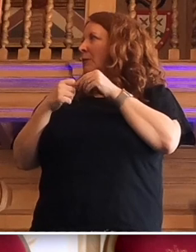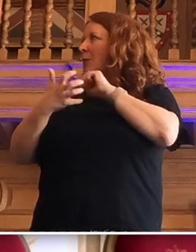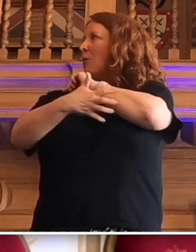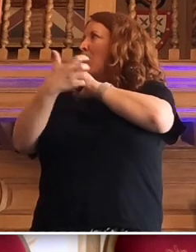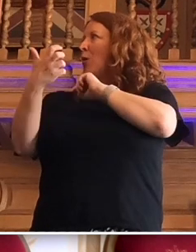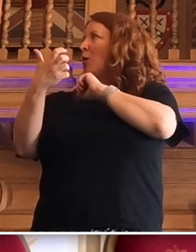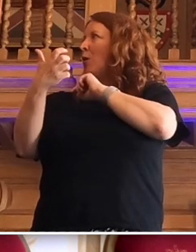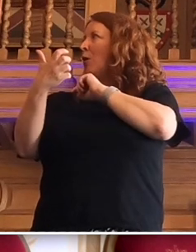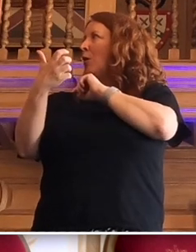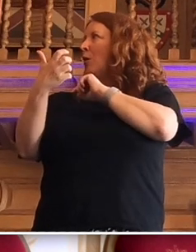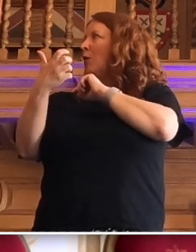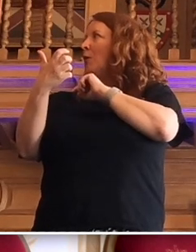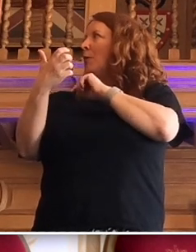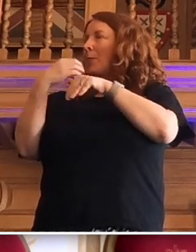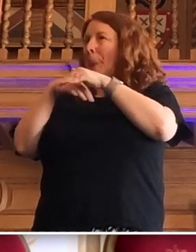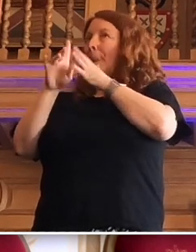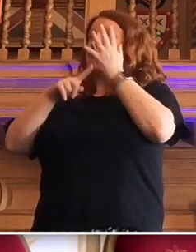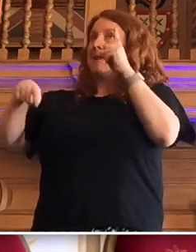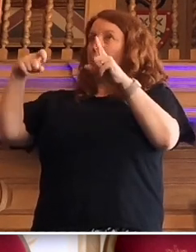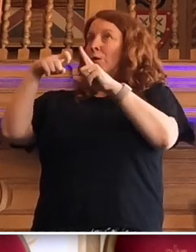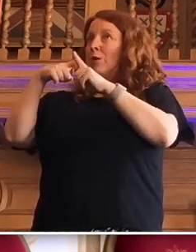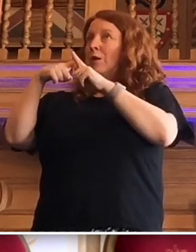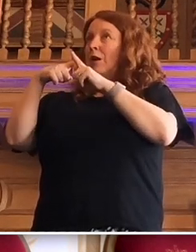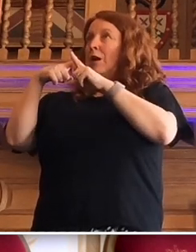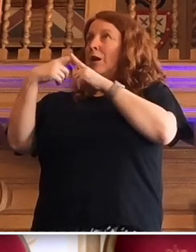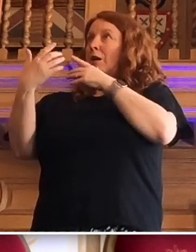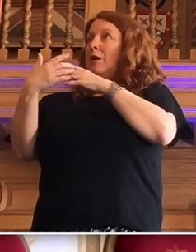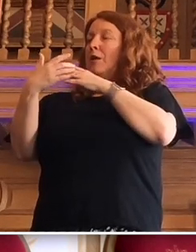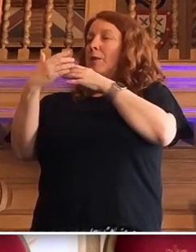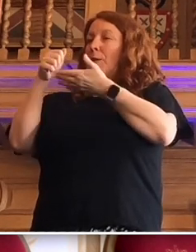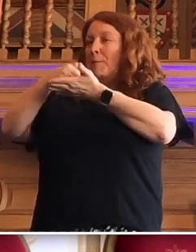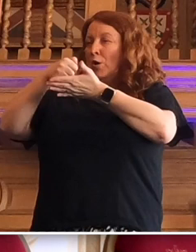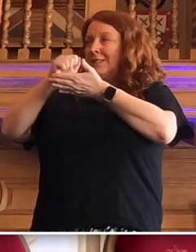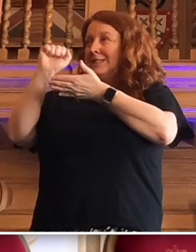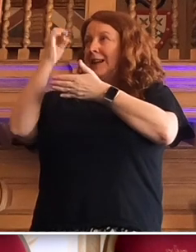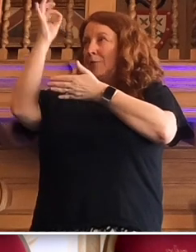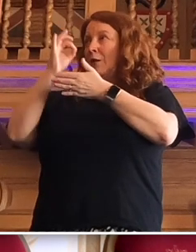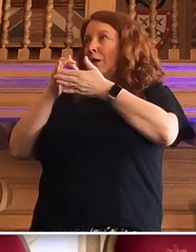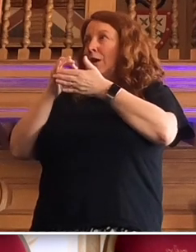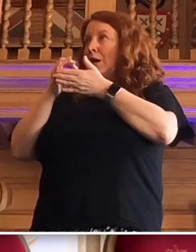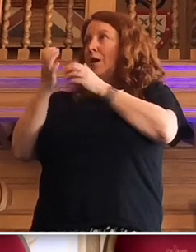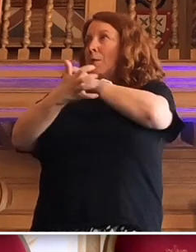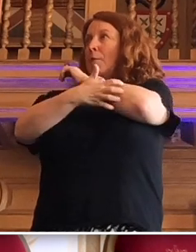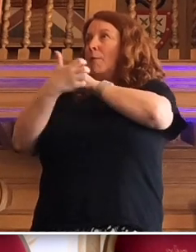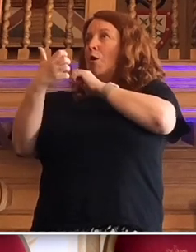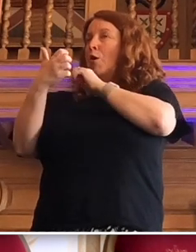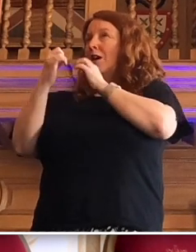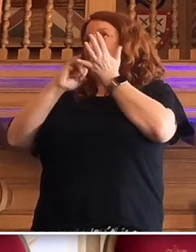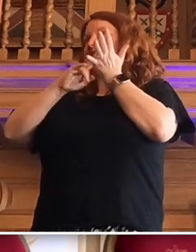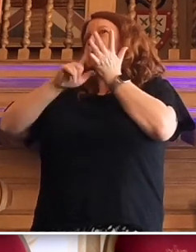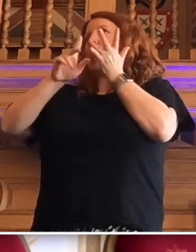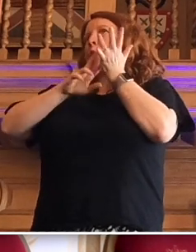in the UK are poorer, the bottom ten percent are poorer than the poor in Slovenia,